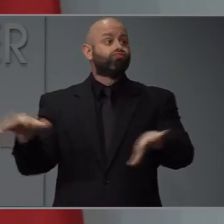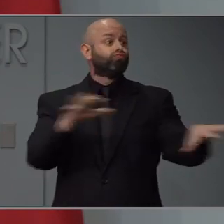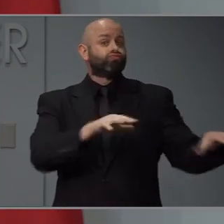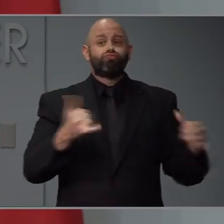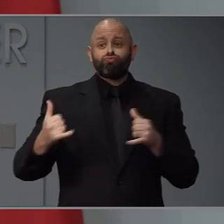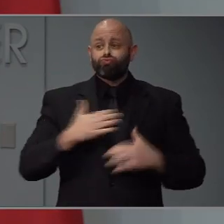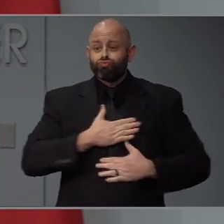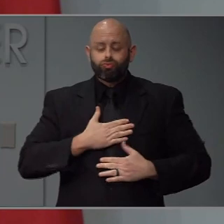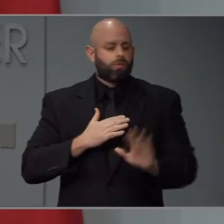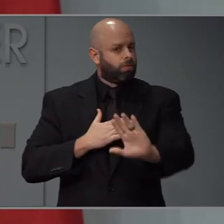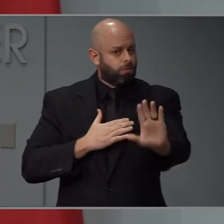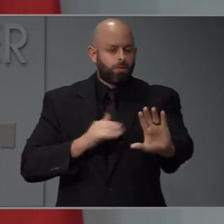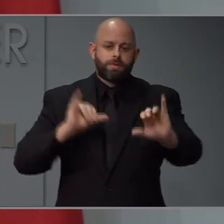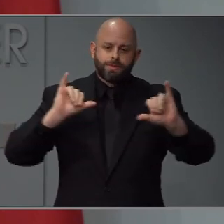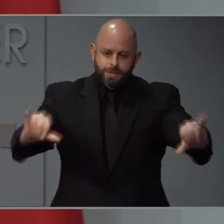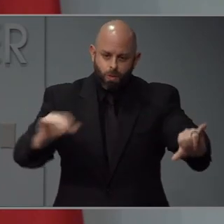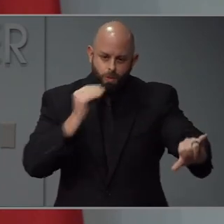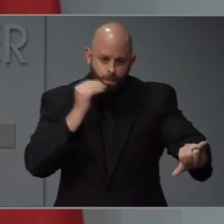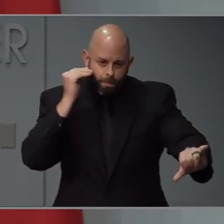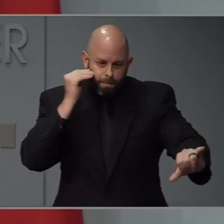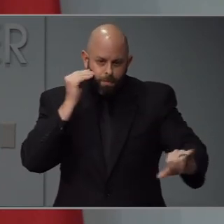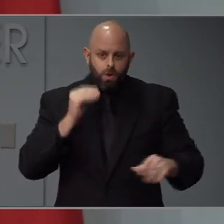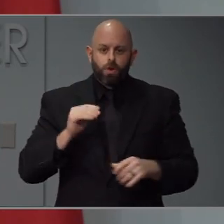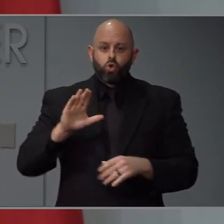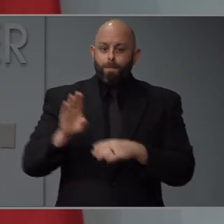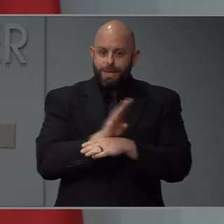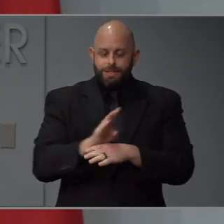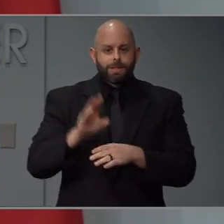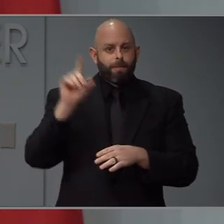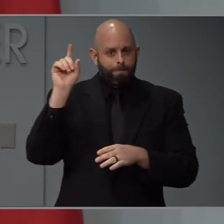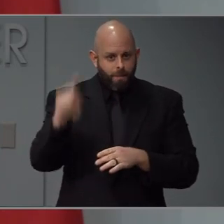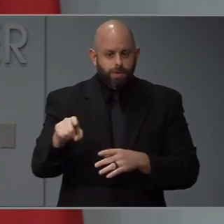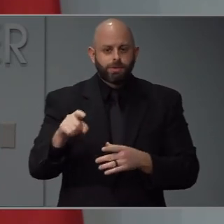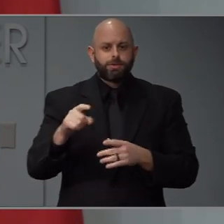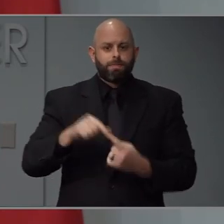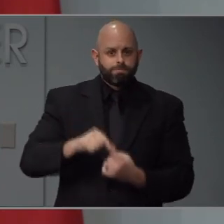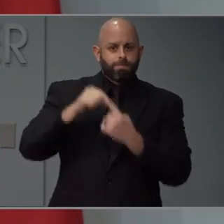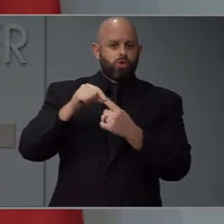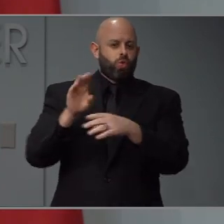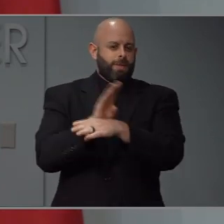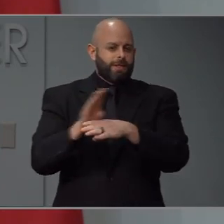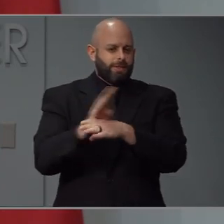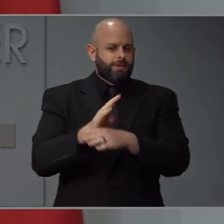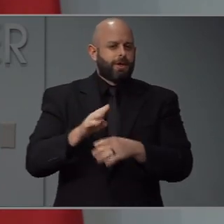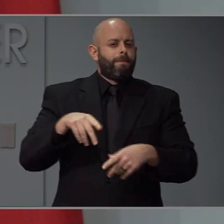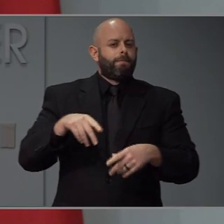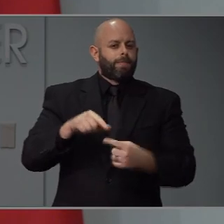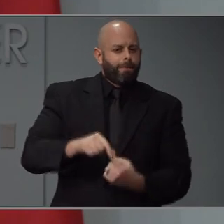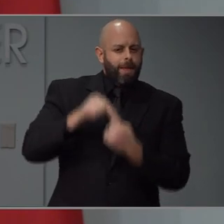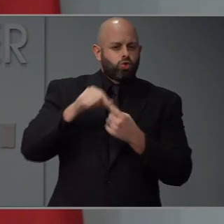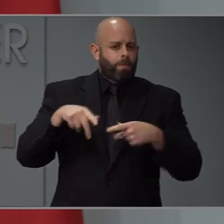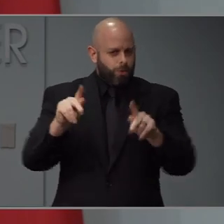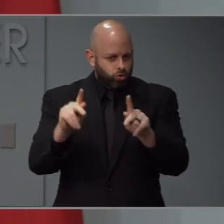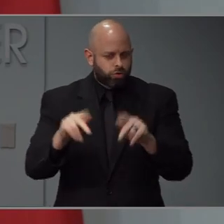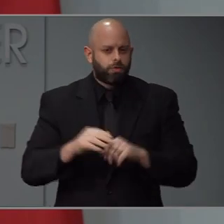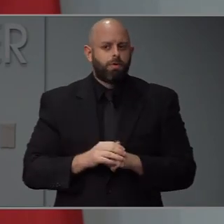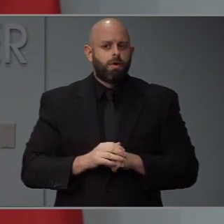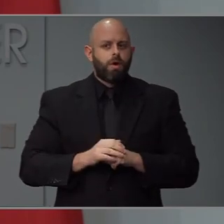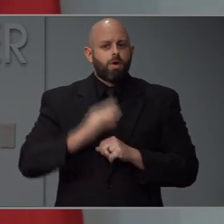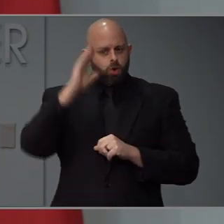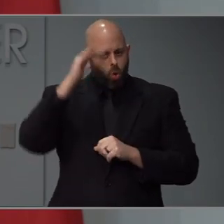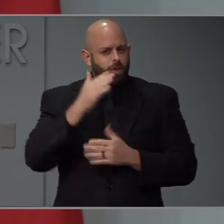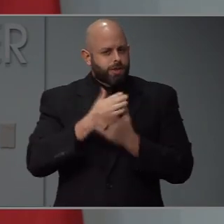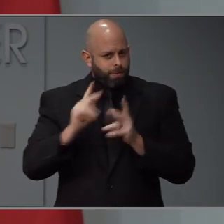business like health care or our utilities or our grocers, we know you have to go out to work as well.